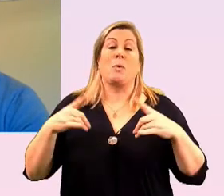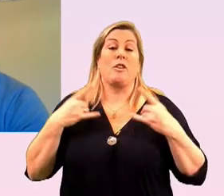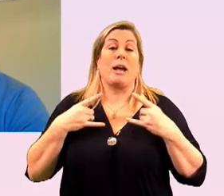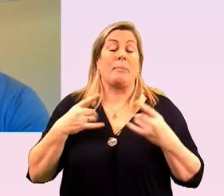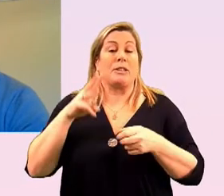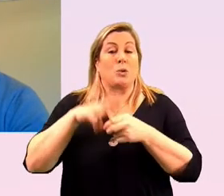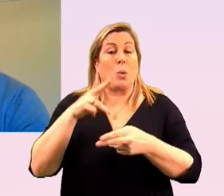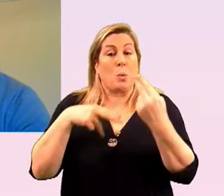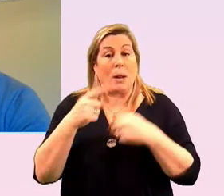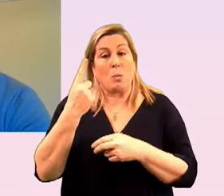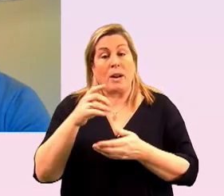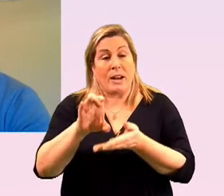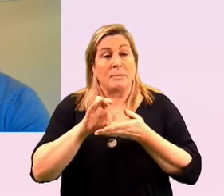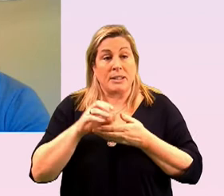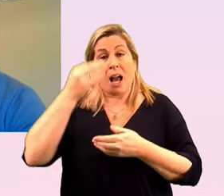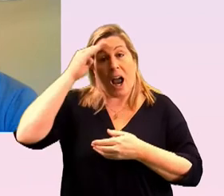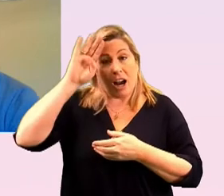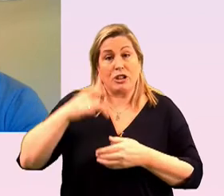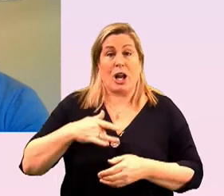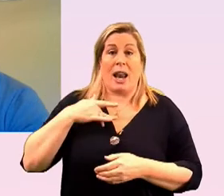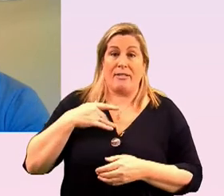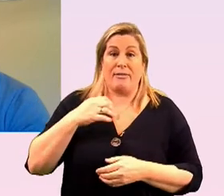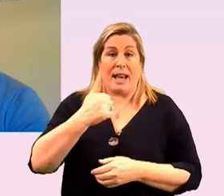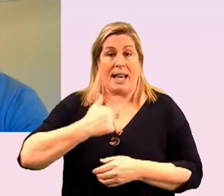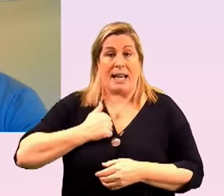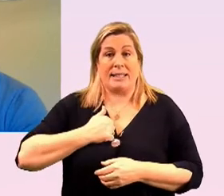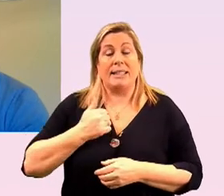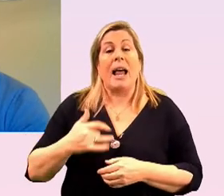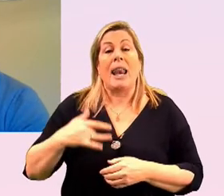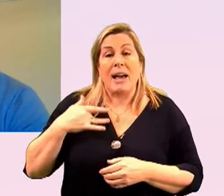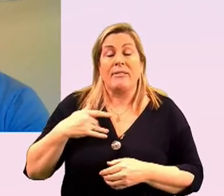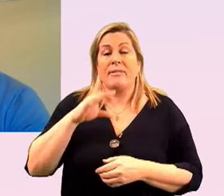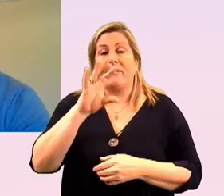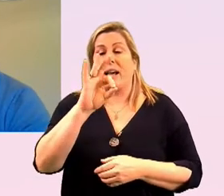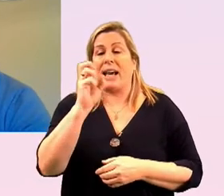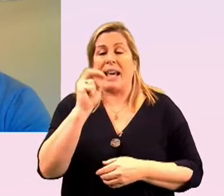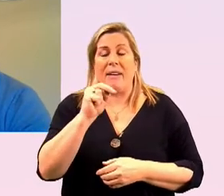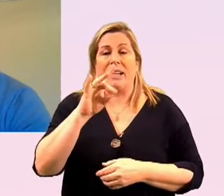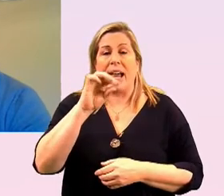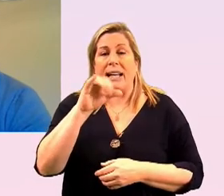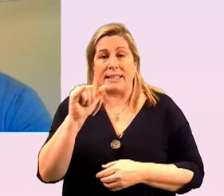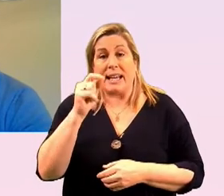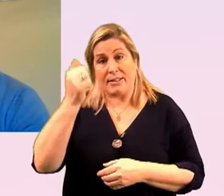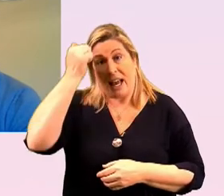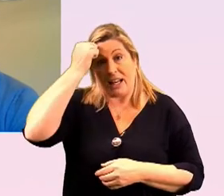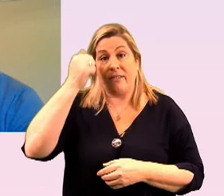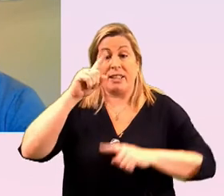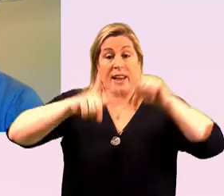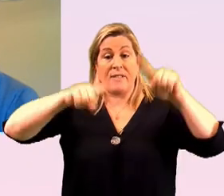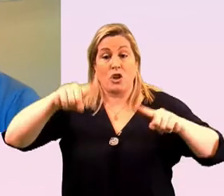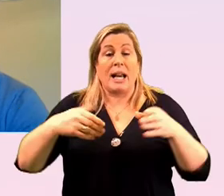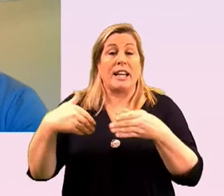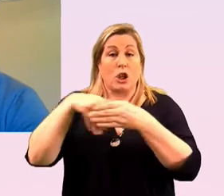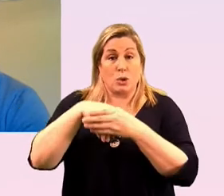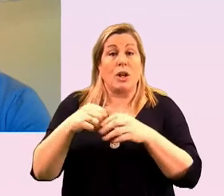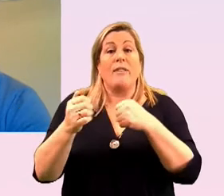welcome one of our sponsors irish life canada life gavin hennessy gavin is head of diversity and inclusion for irish life